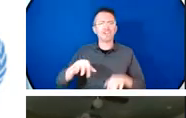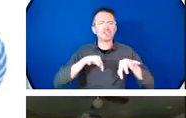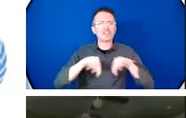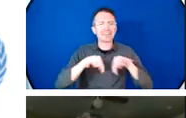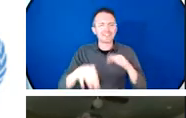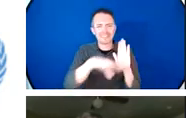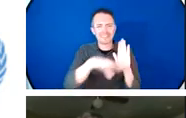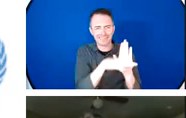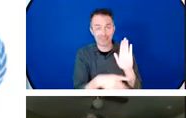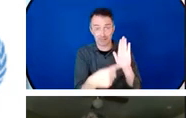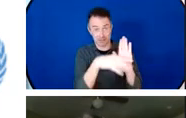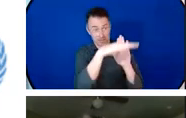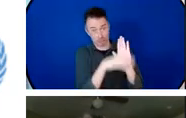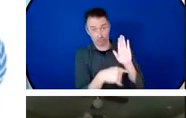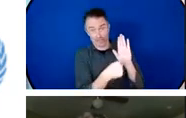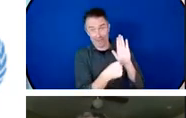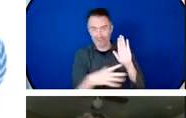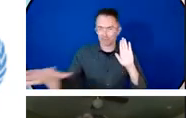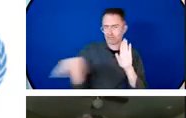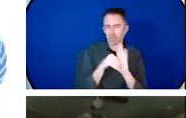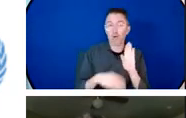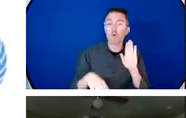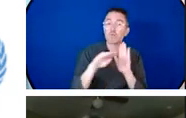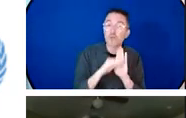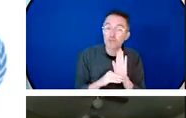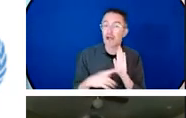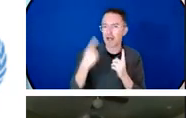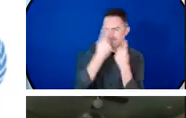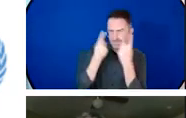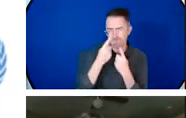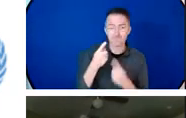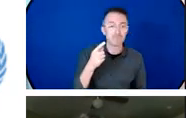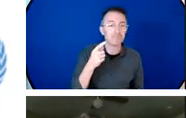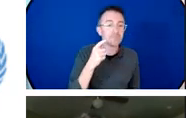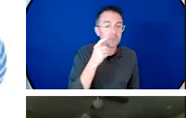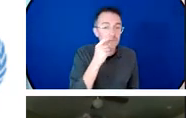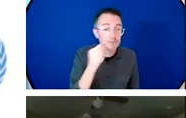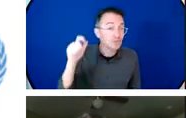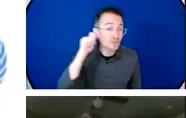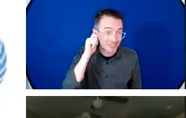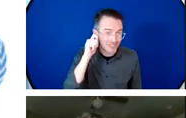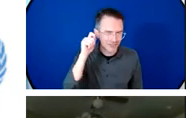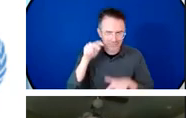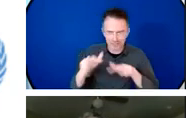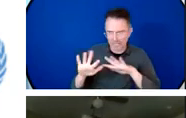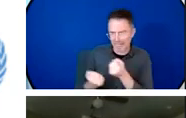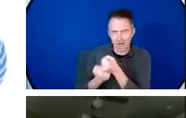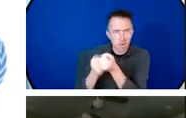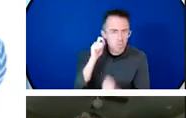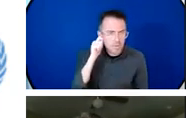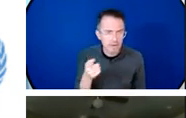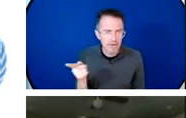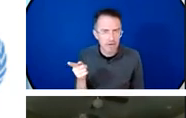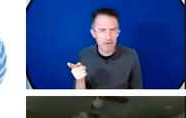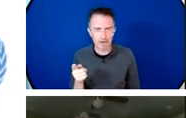considerations as part of our climate adaptation and mitigation efforts we are also prioritizing the inclusion of local actors